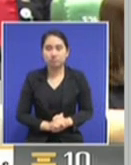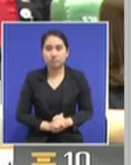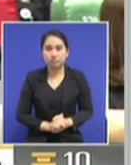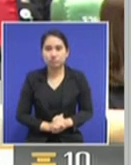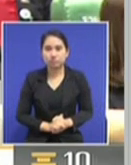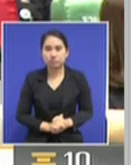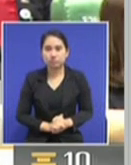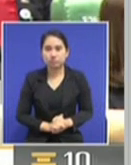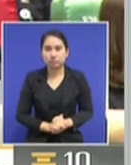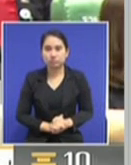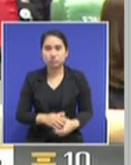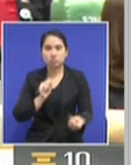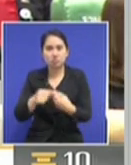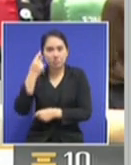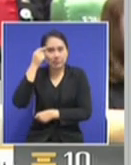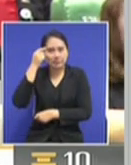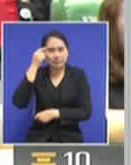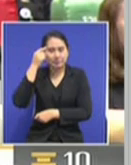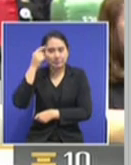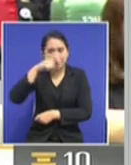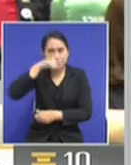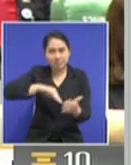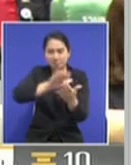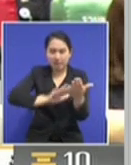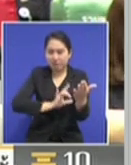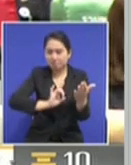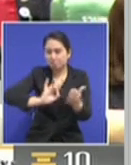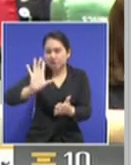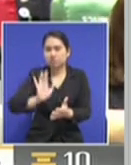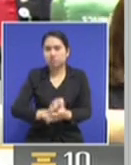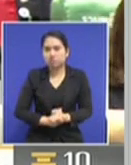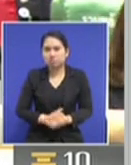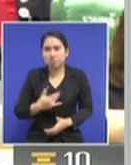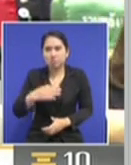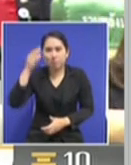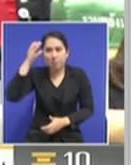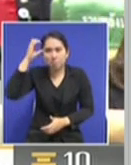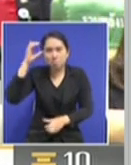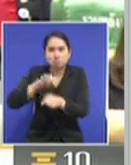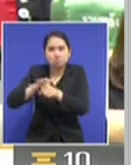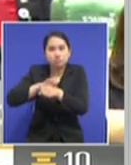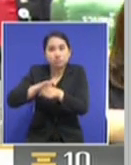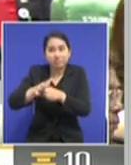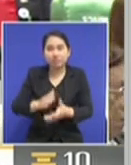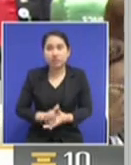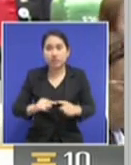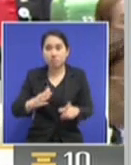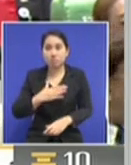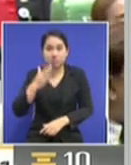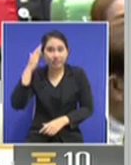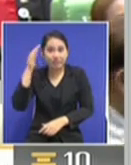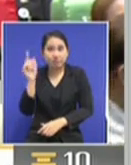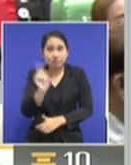satire activities, debate online. So you mean that the majority of the social media users are in